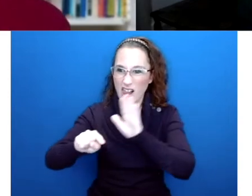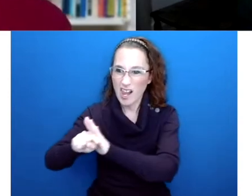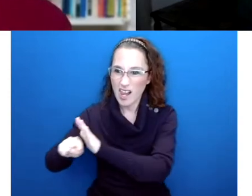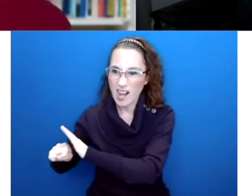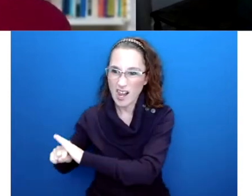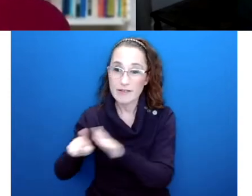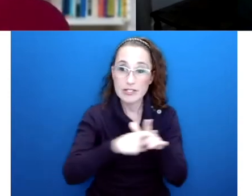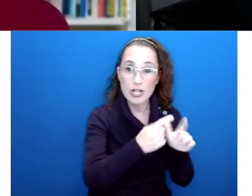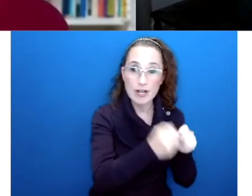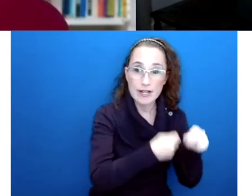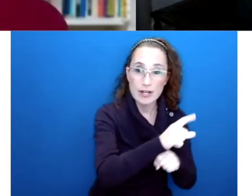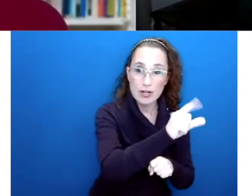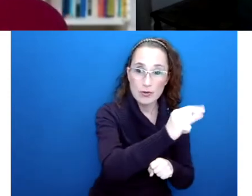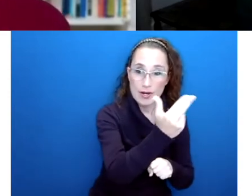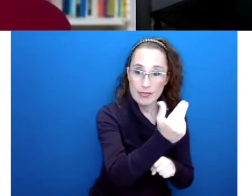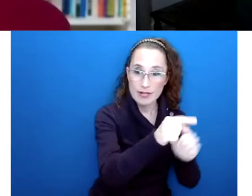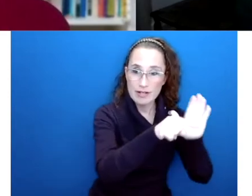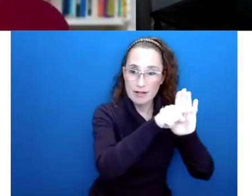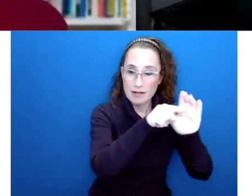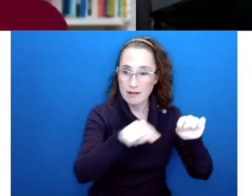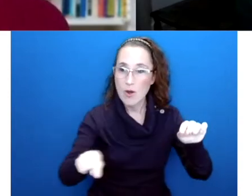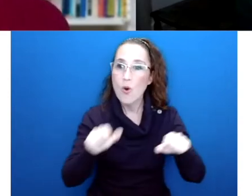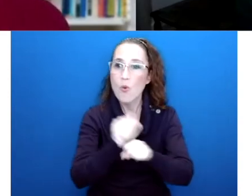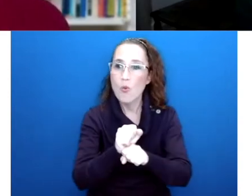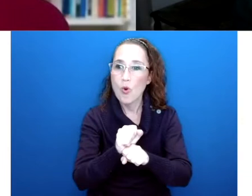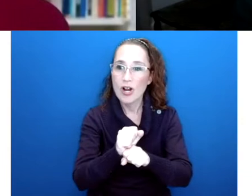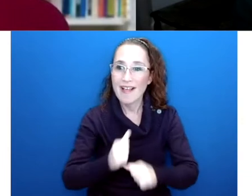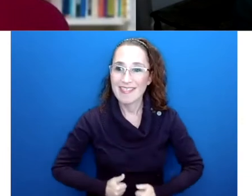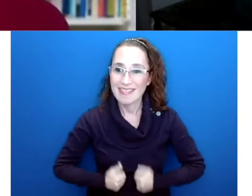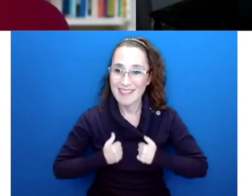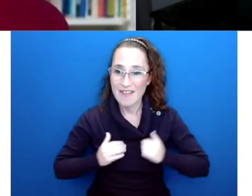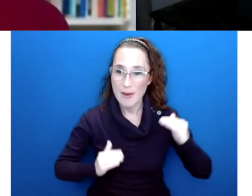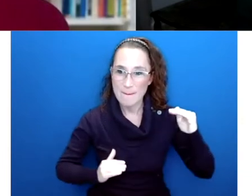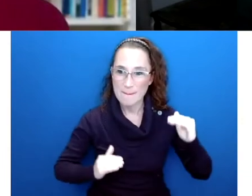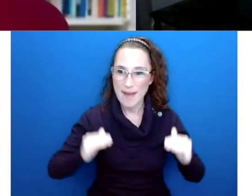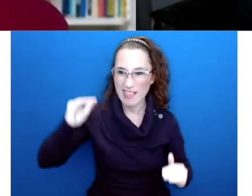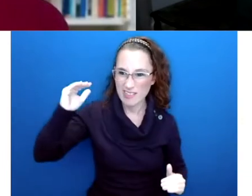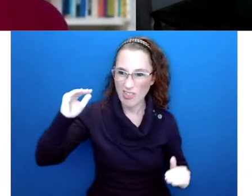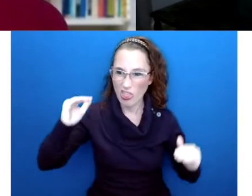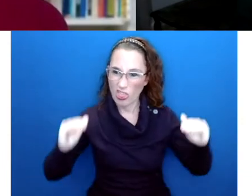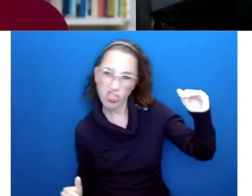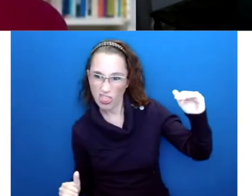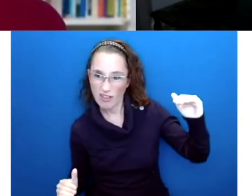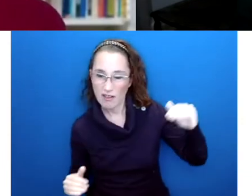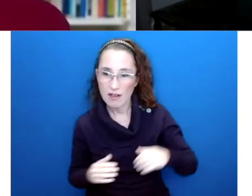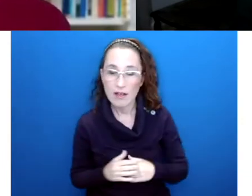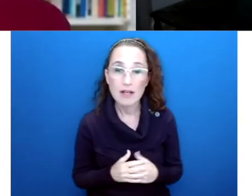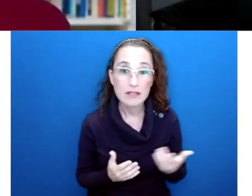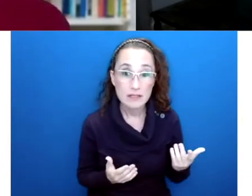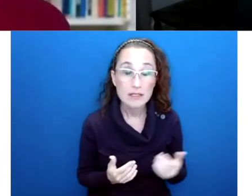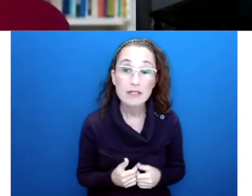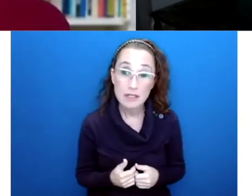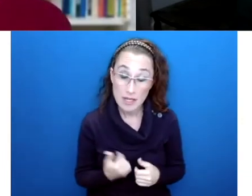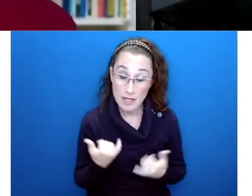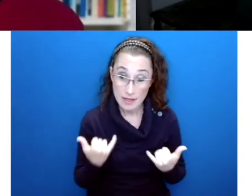and it is work-life balance. And when we first got the results